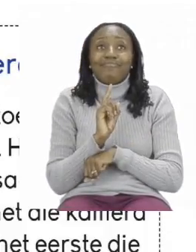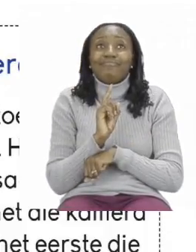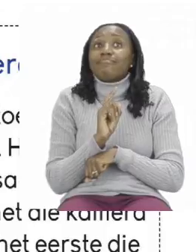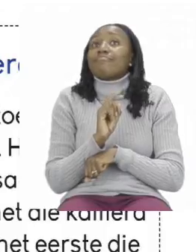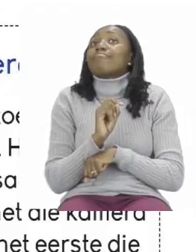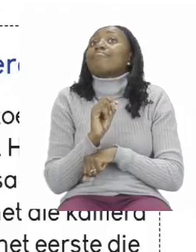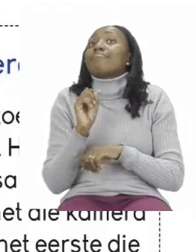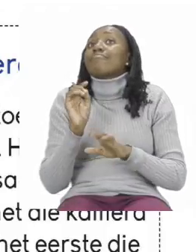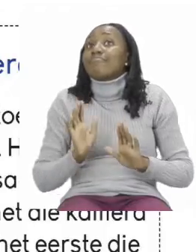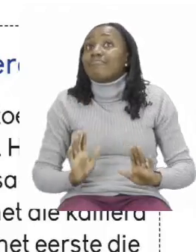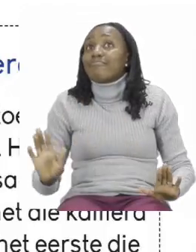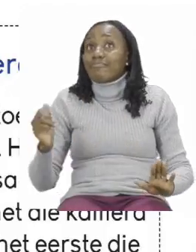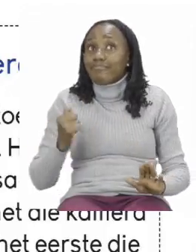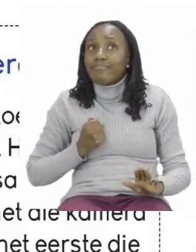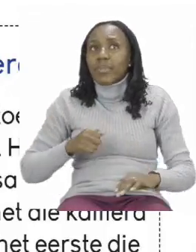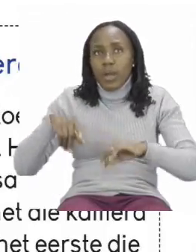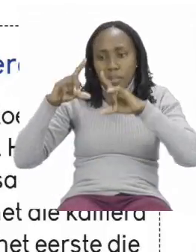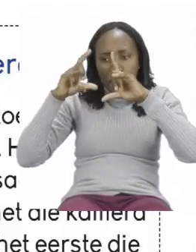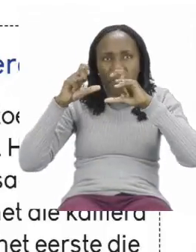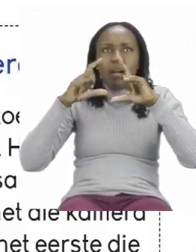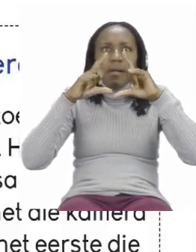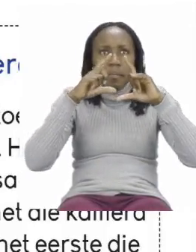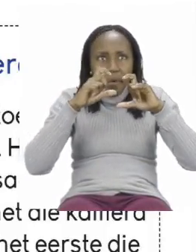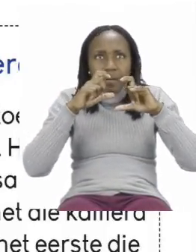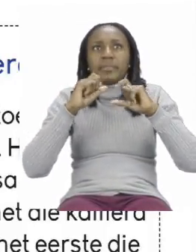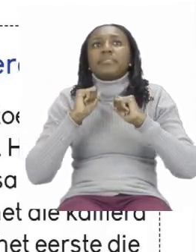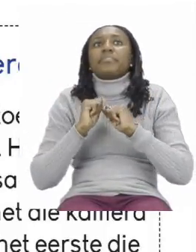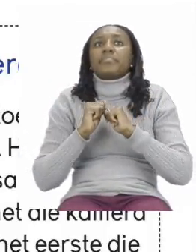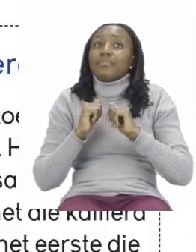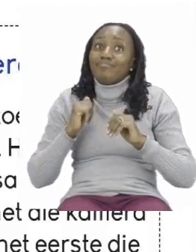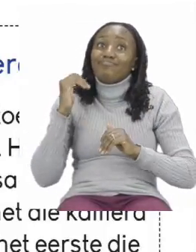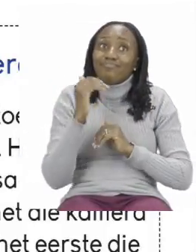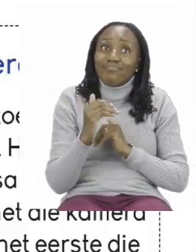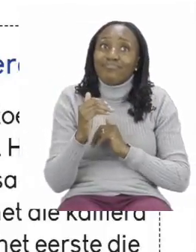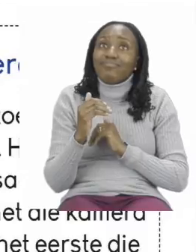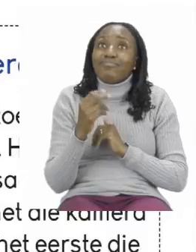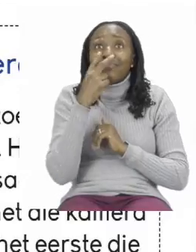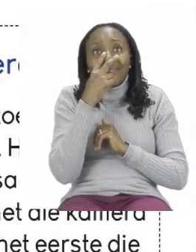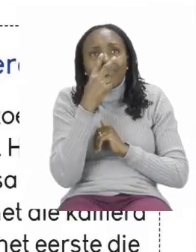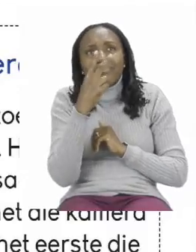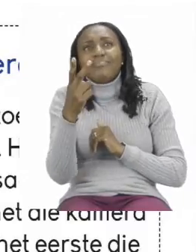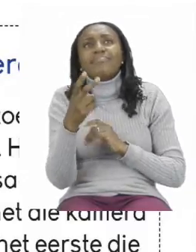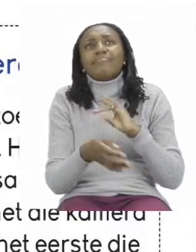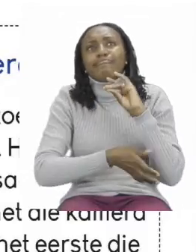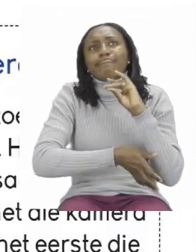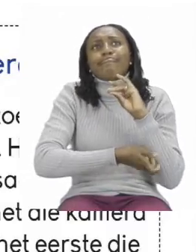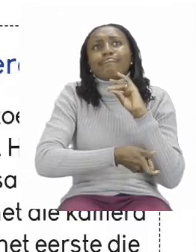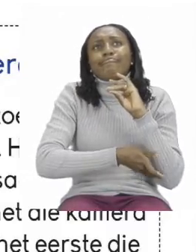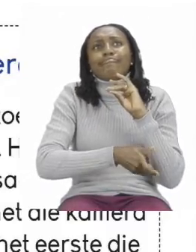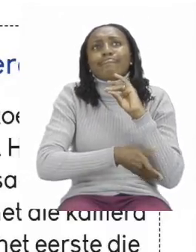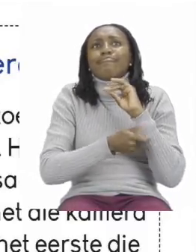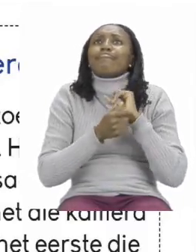took some photos. Next they went to see the